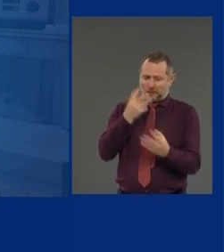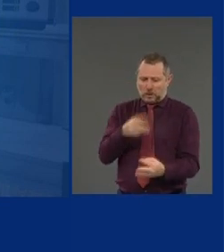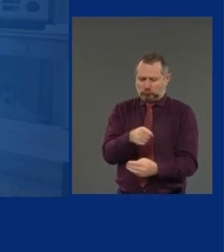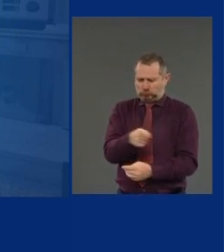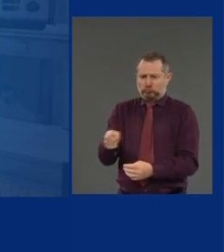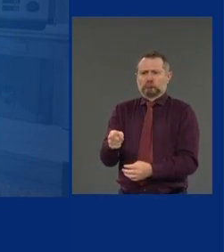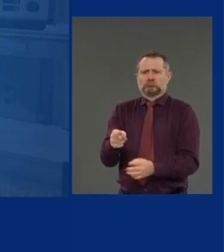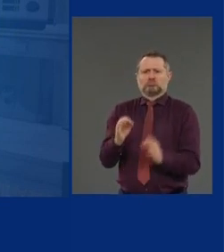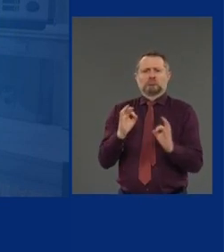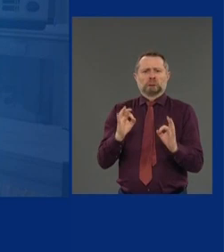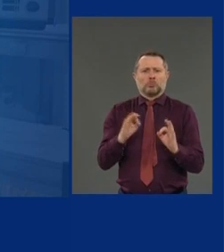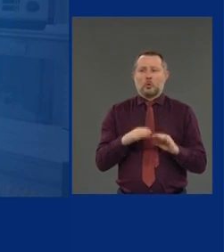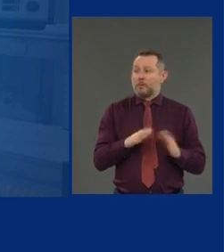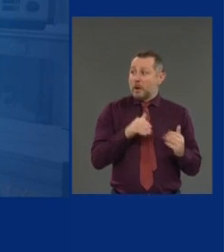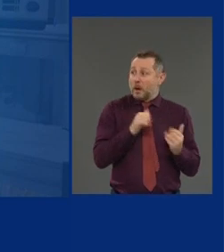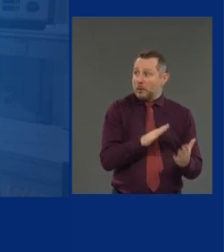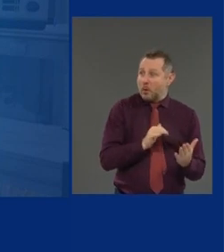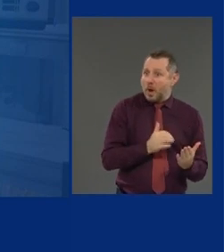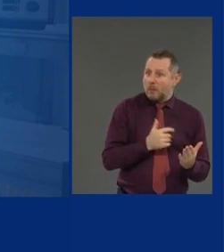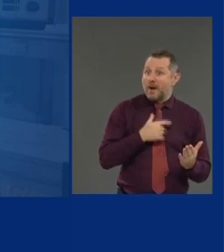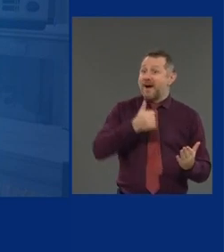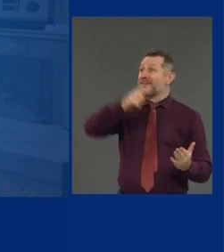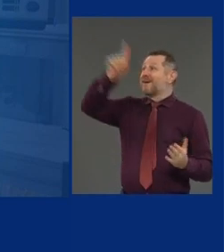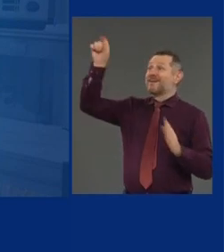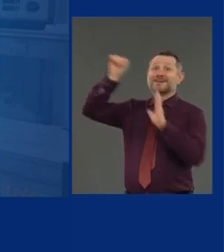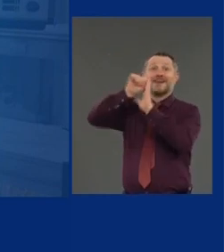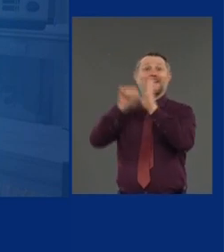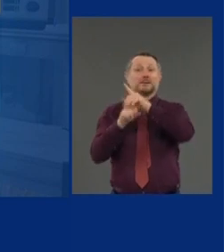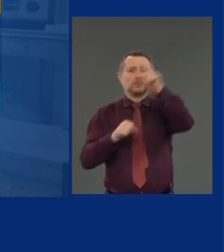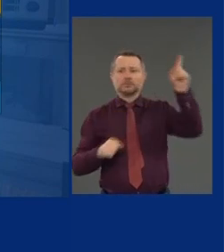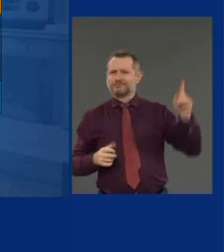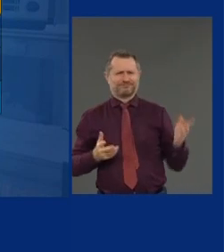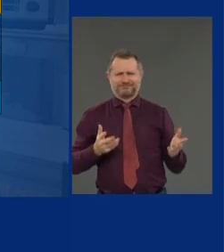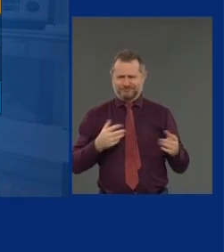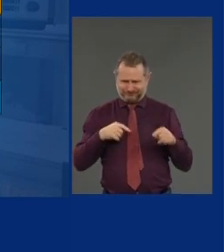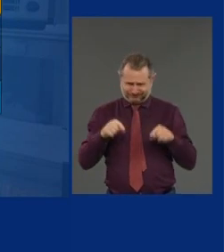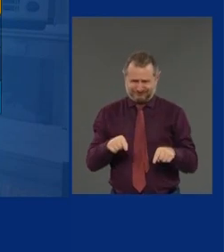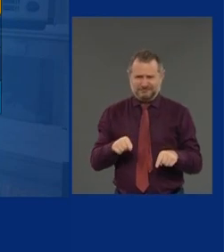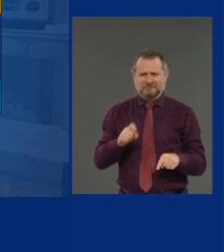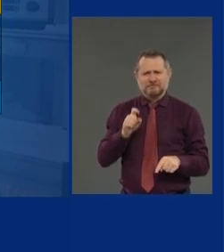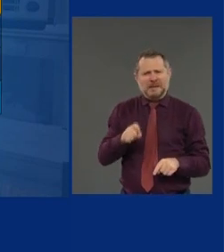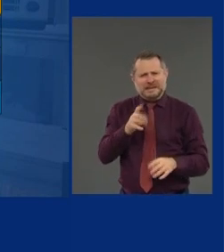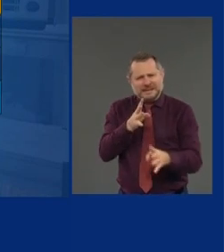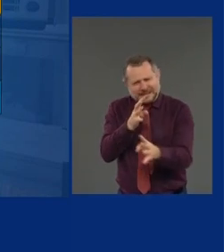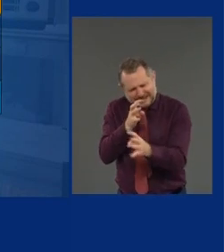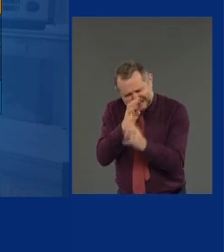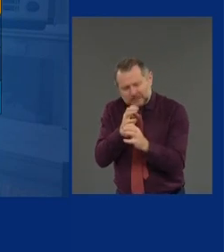country. Just have the discipline to follow the numbers.